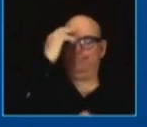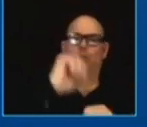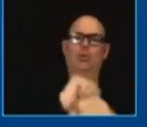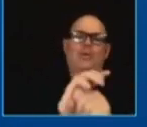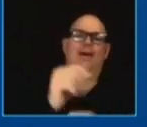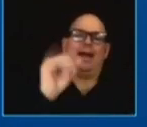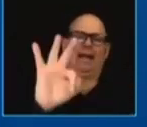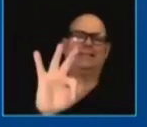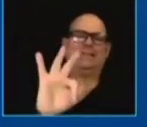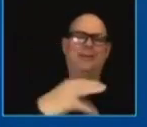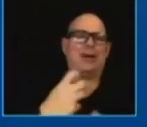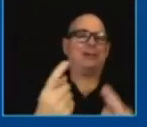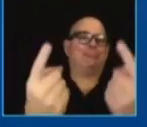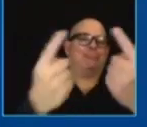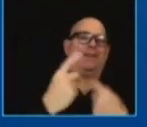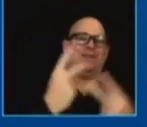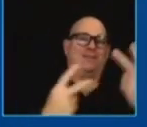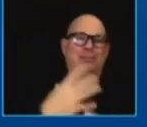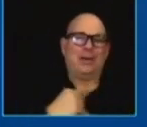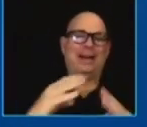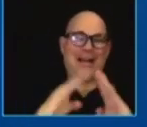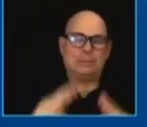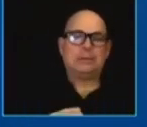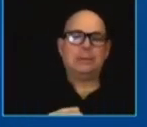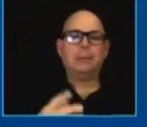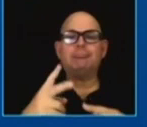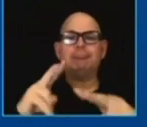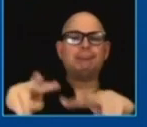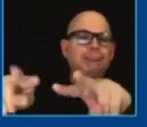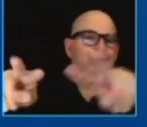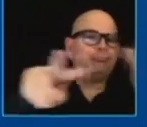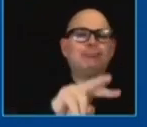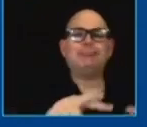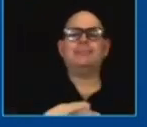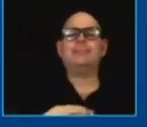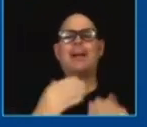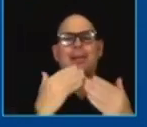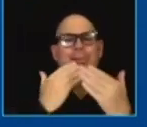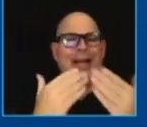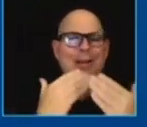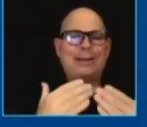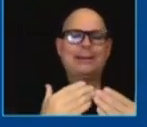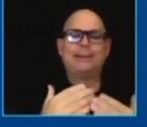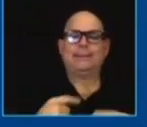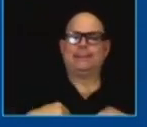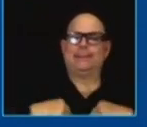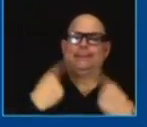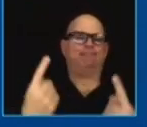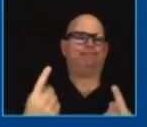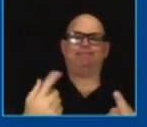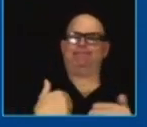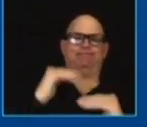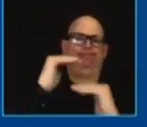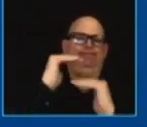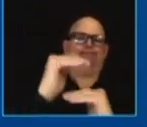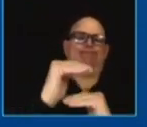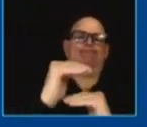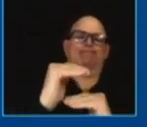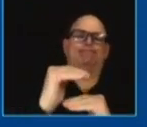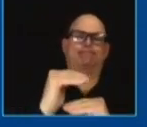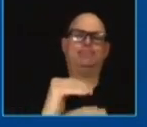to see you to personally thank you and we've not been able to do that yet because of covid but we're going to turn the corner and be able to do that